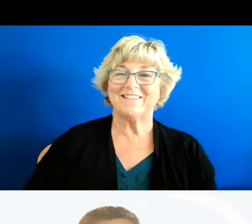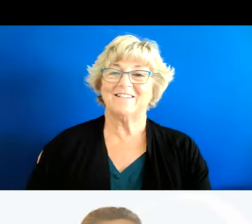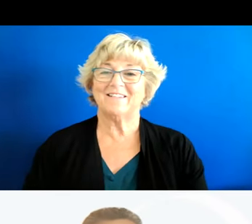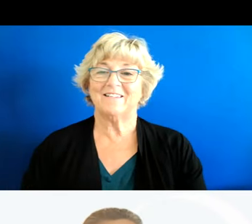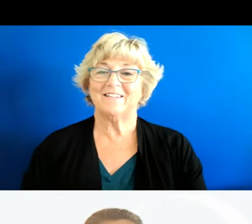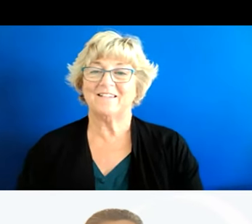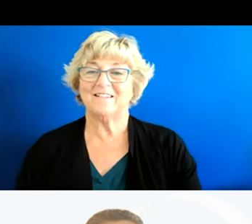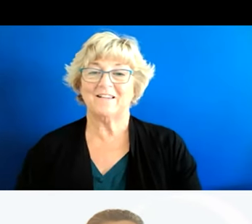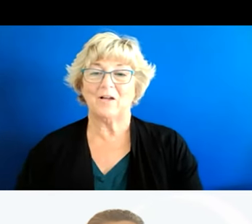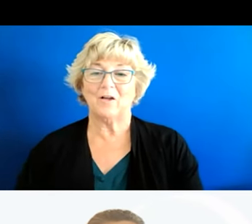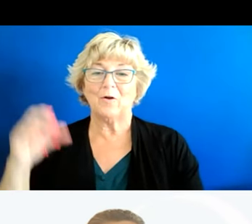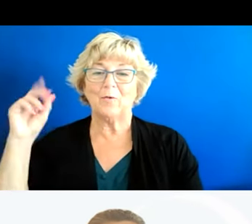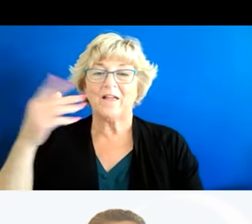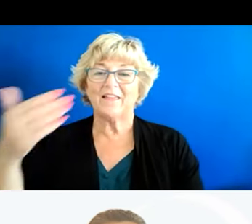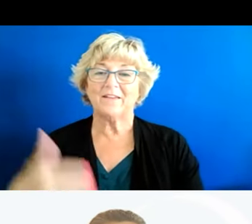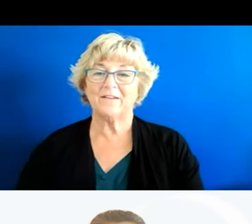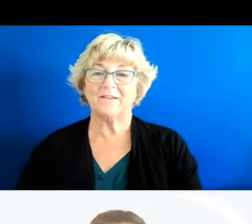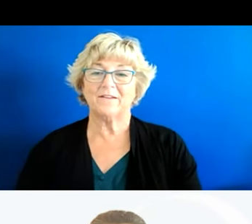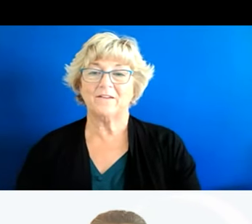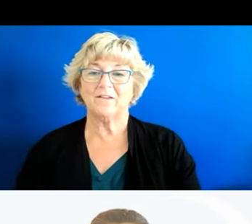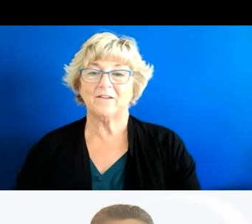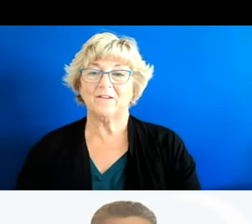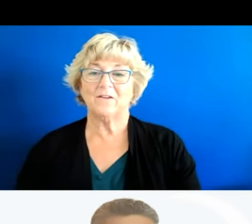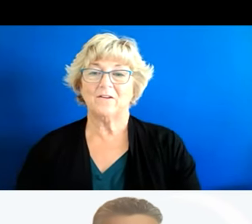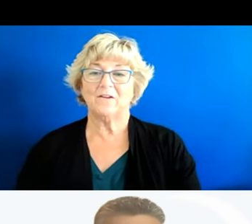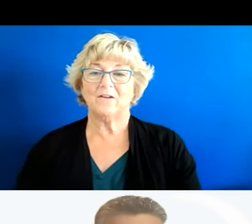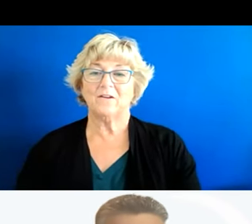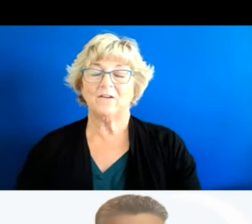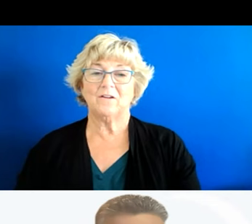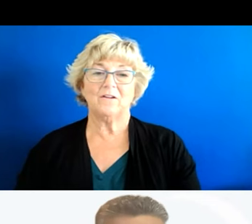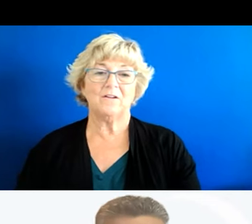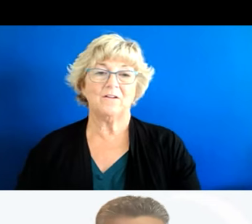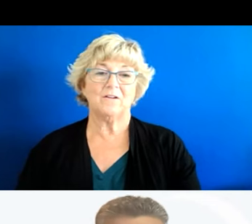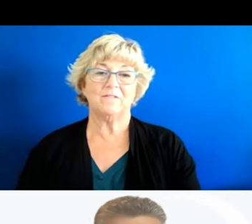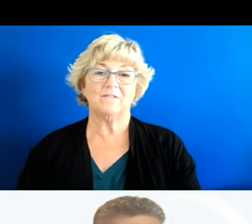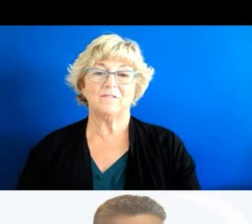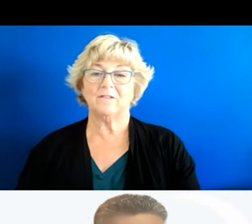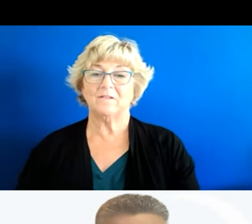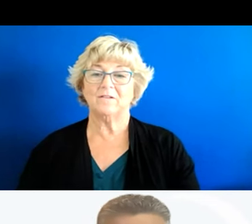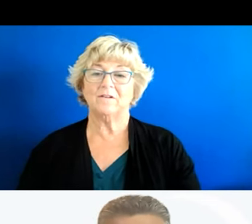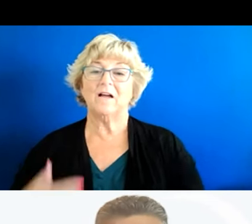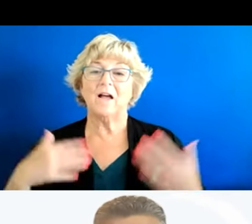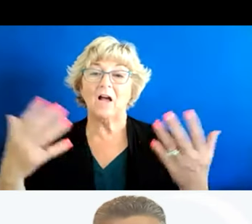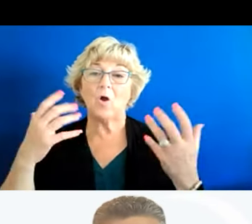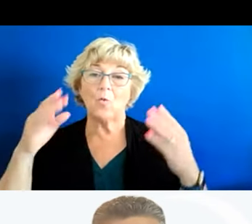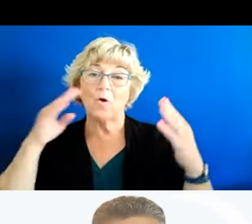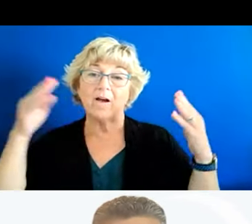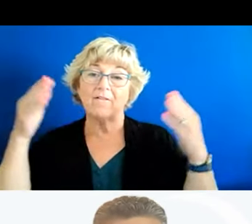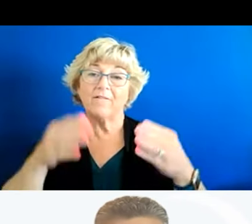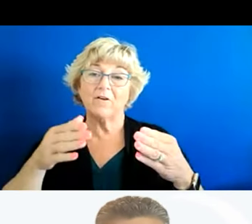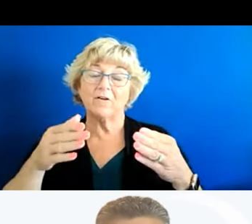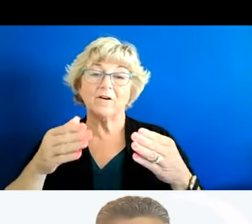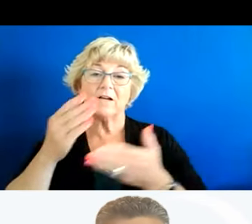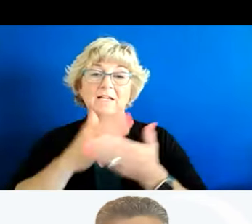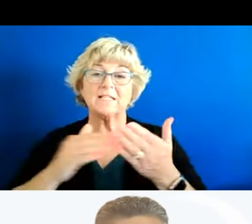slide please so i wanted to spend a few minutes um just highlighting some of the